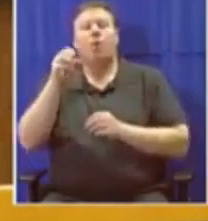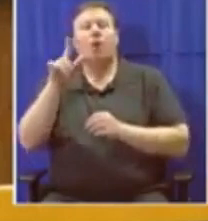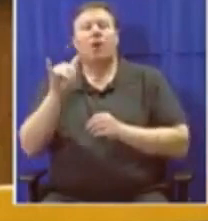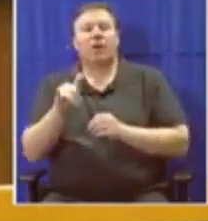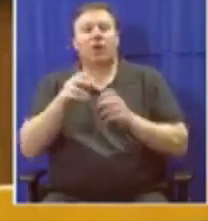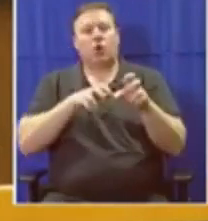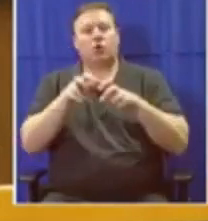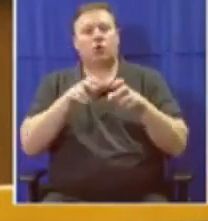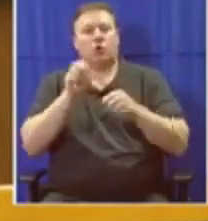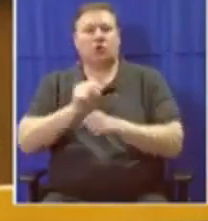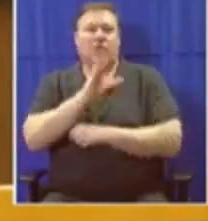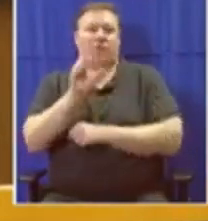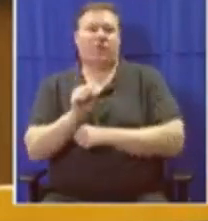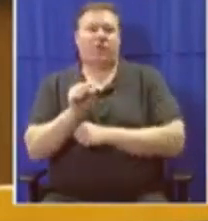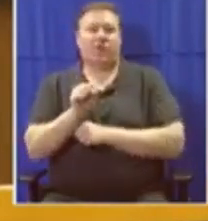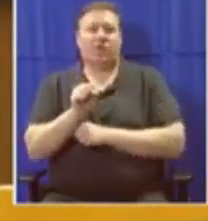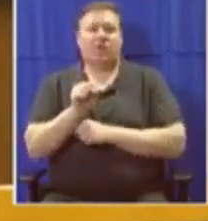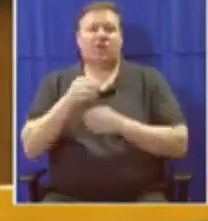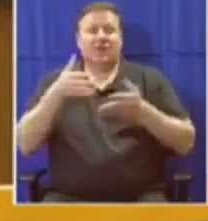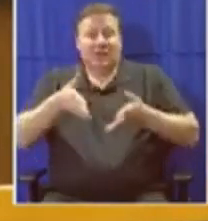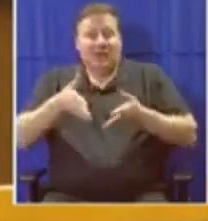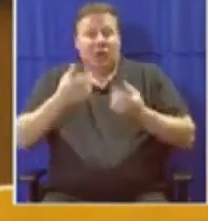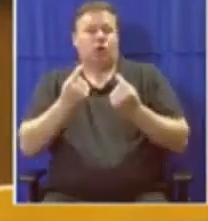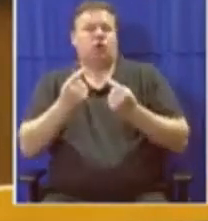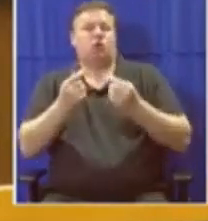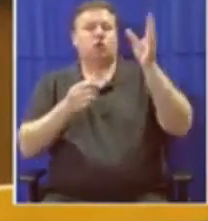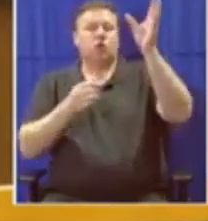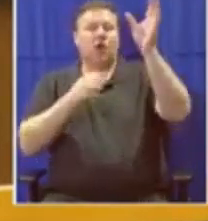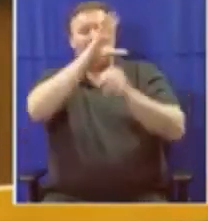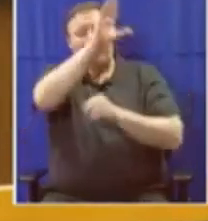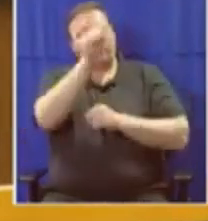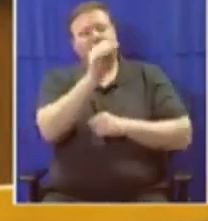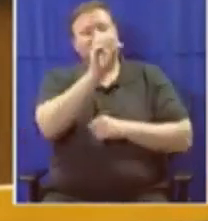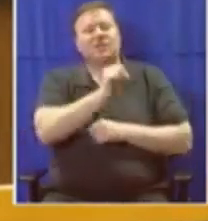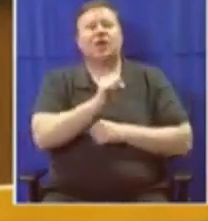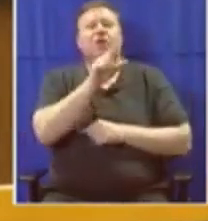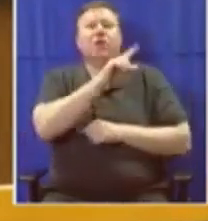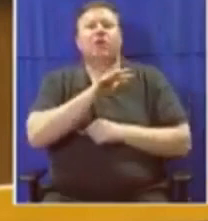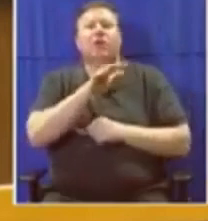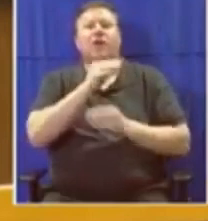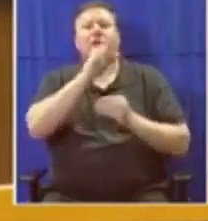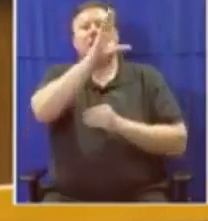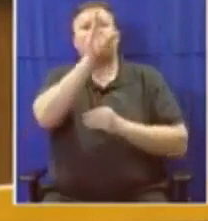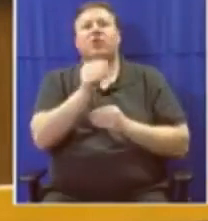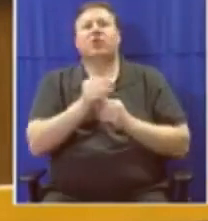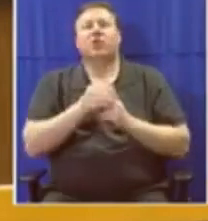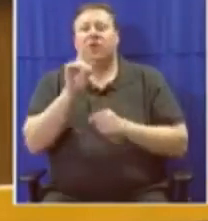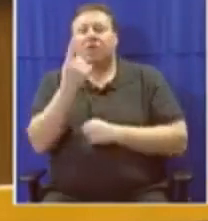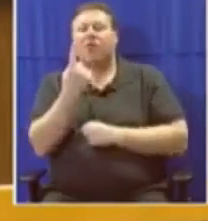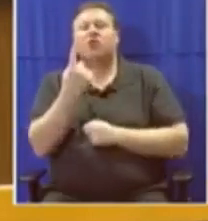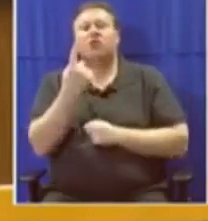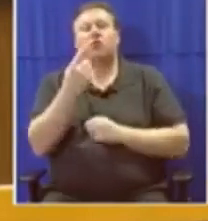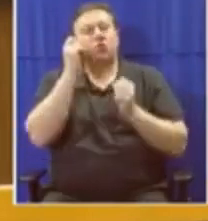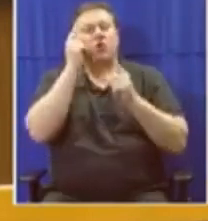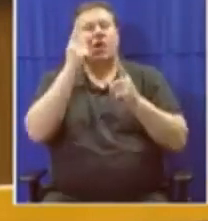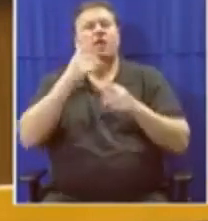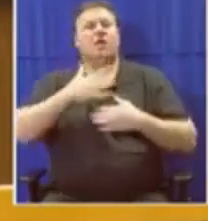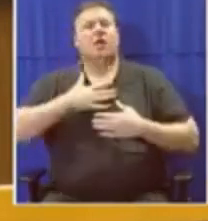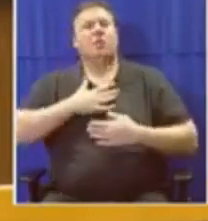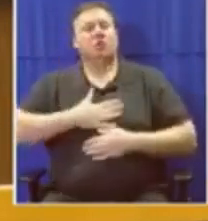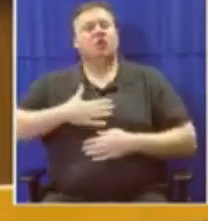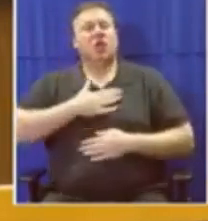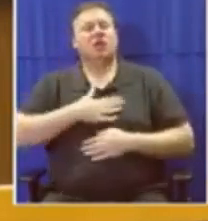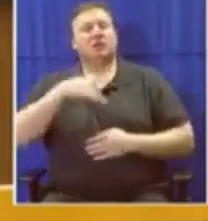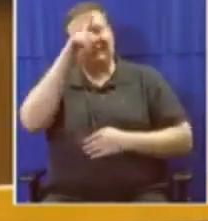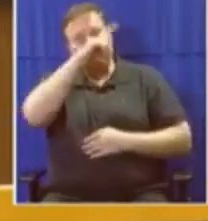Here is what we should be doing as Southern Africa and the continent. One, we should first and foremost realise and appreciate that our development is the